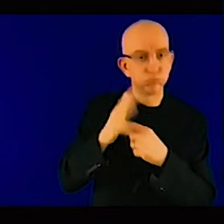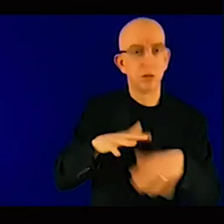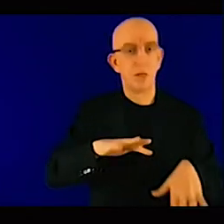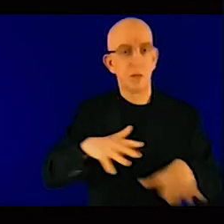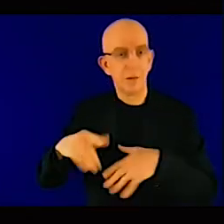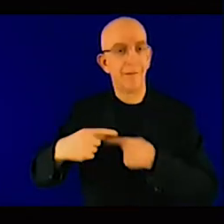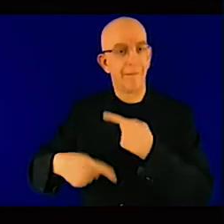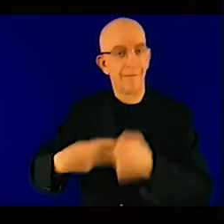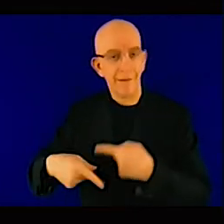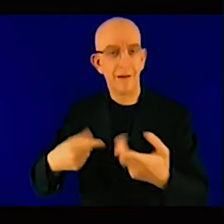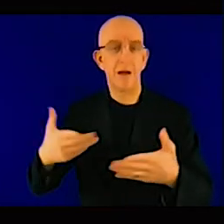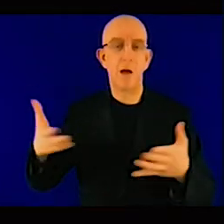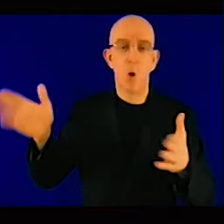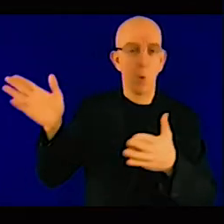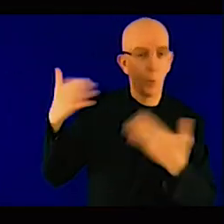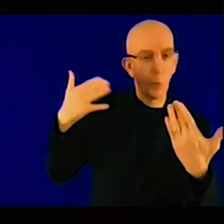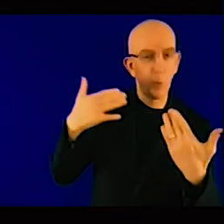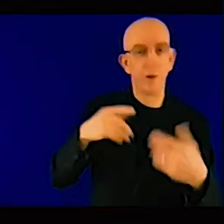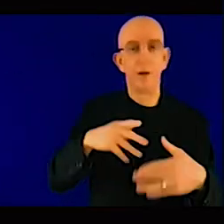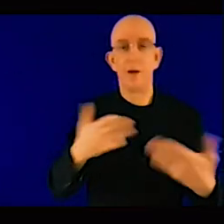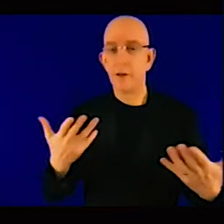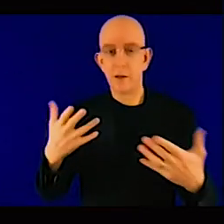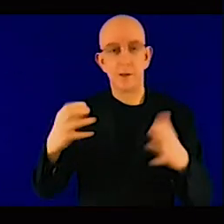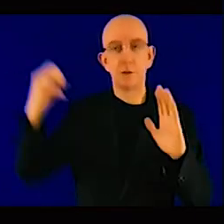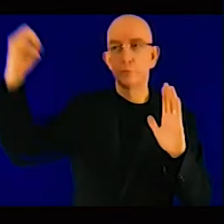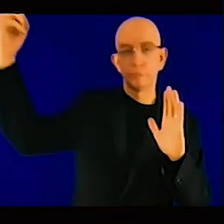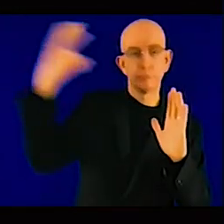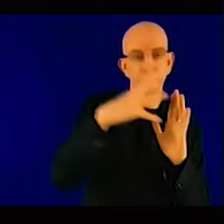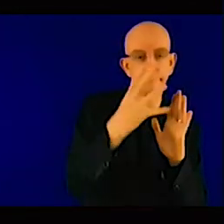place is able to absorb